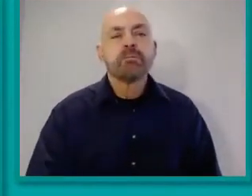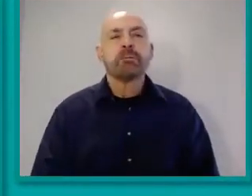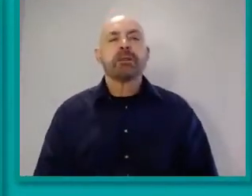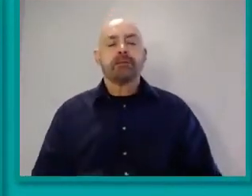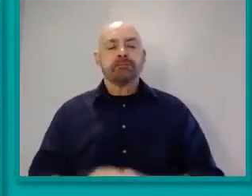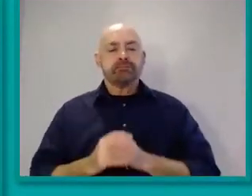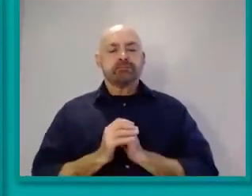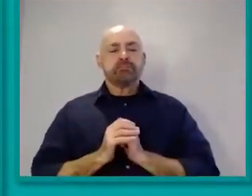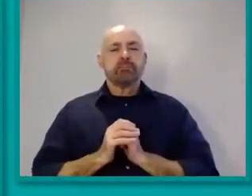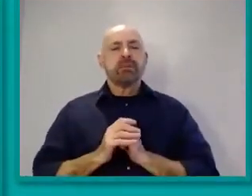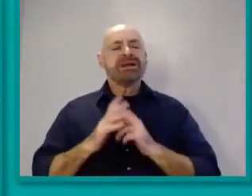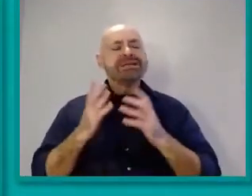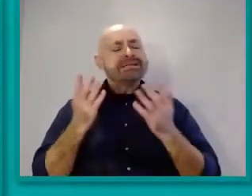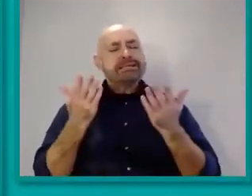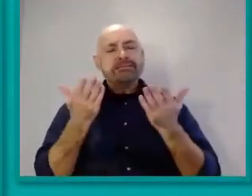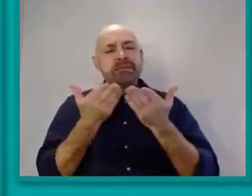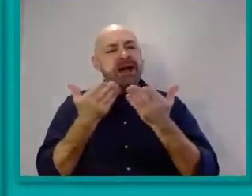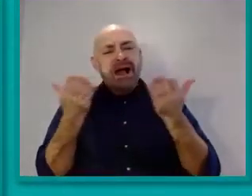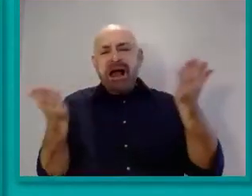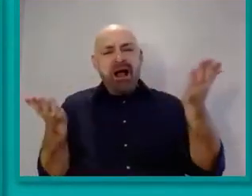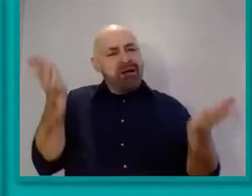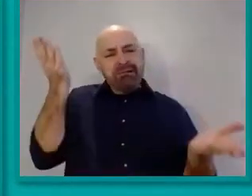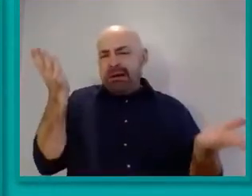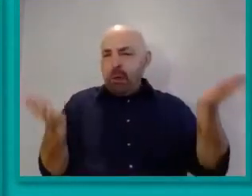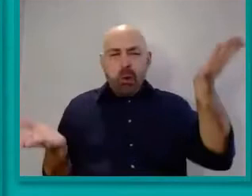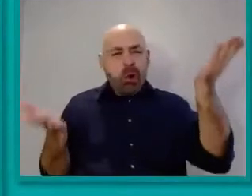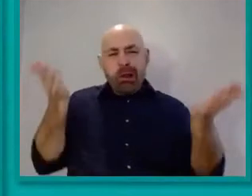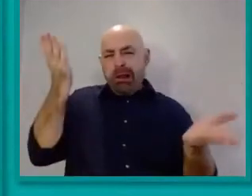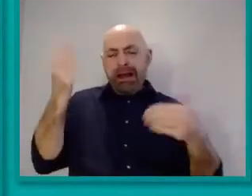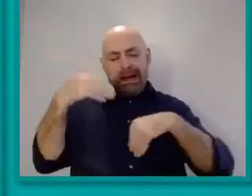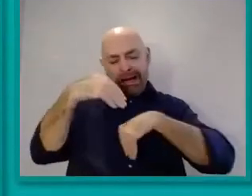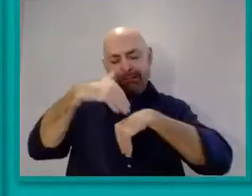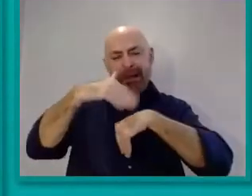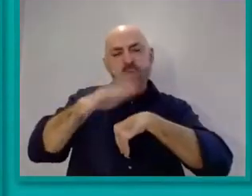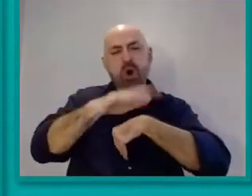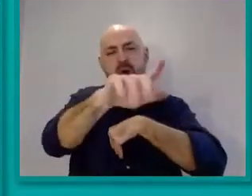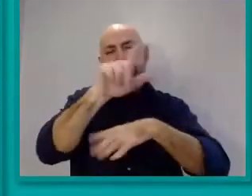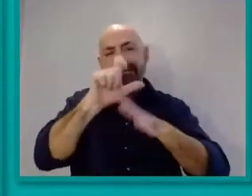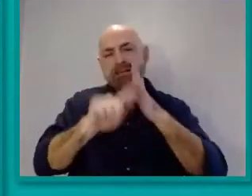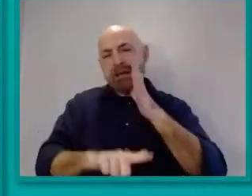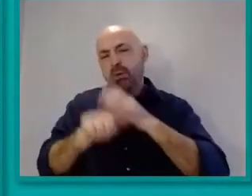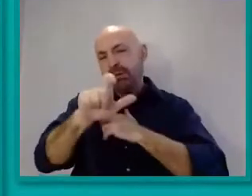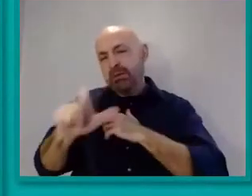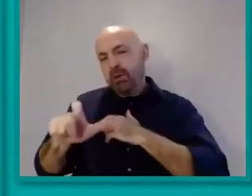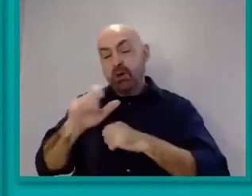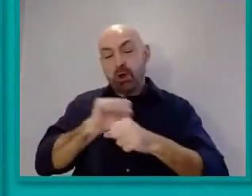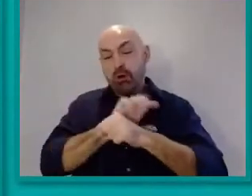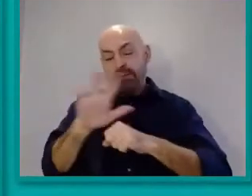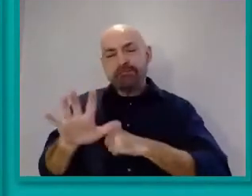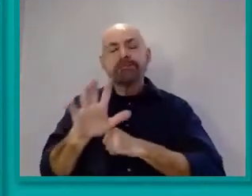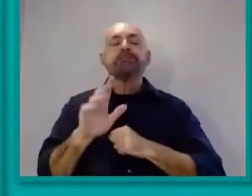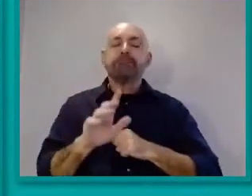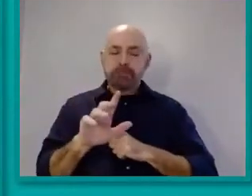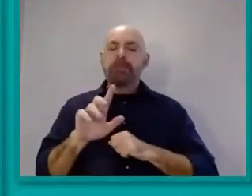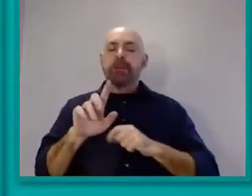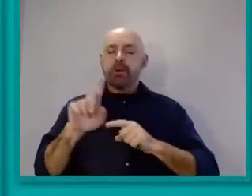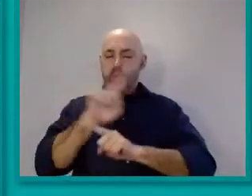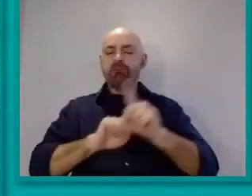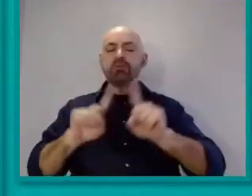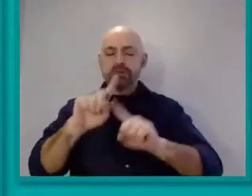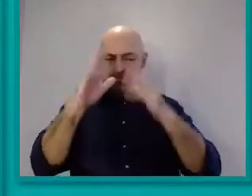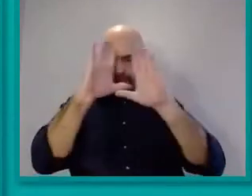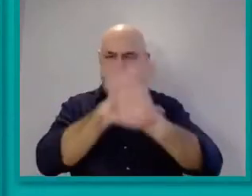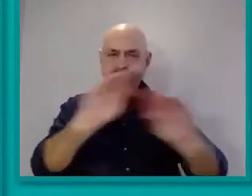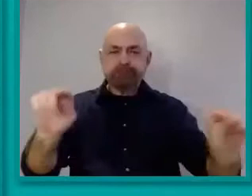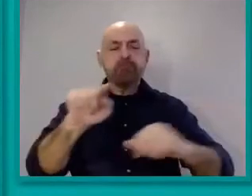Unequal impact of COVID-19 on disabled people. Conference. When we talk about the impact